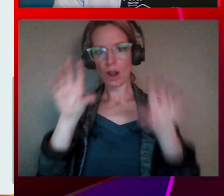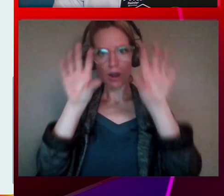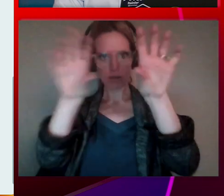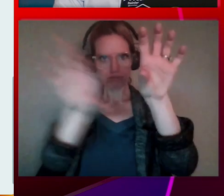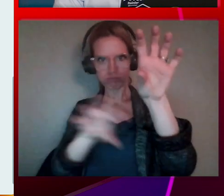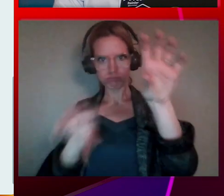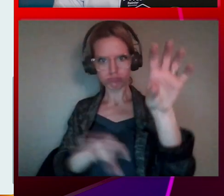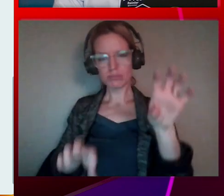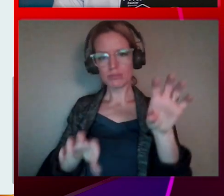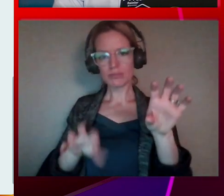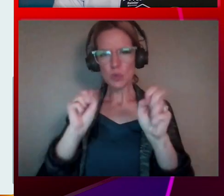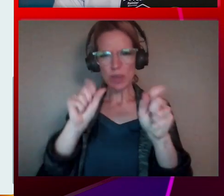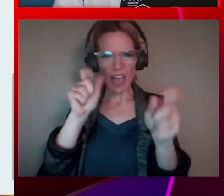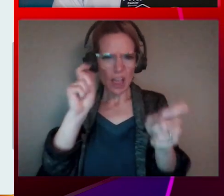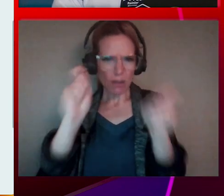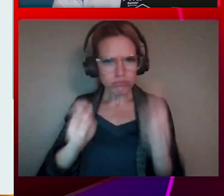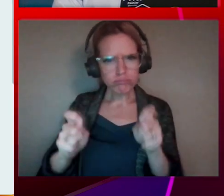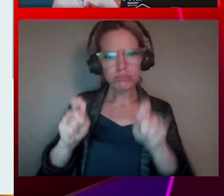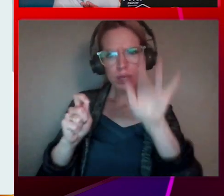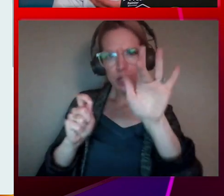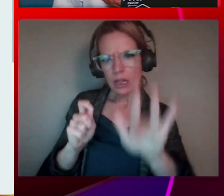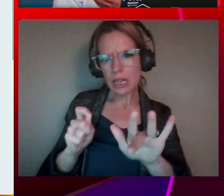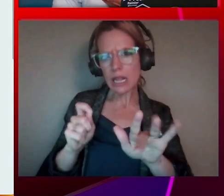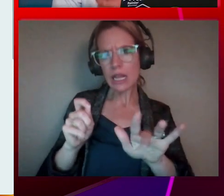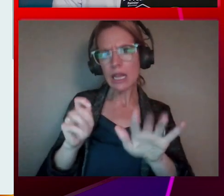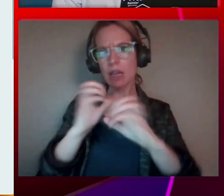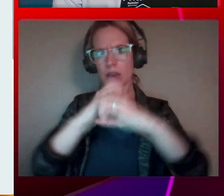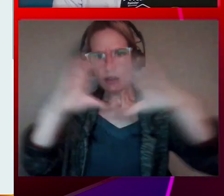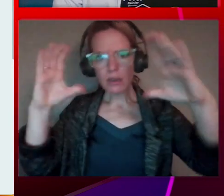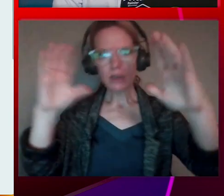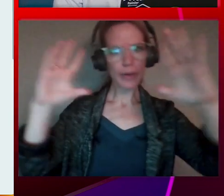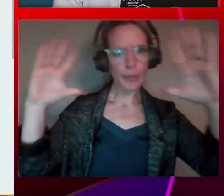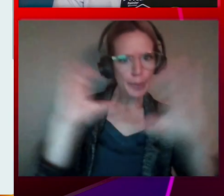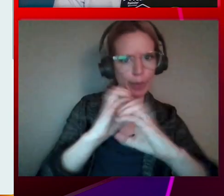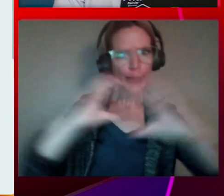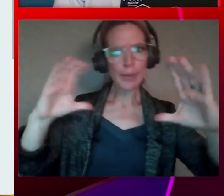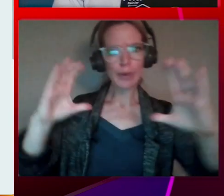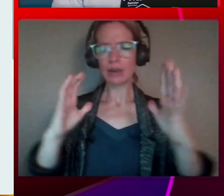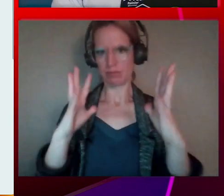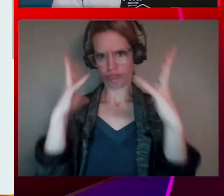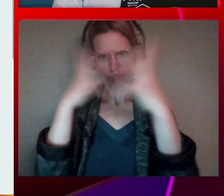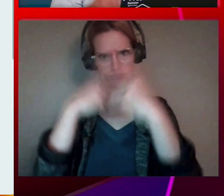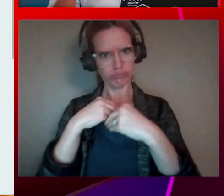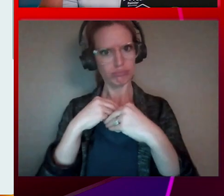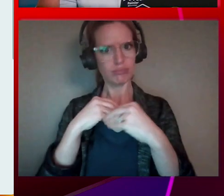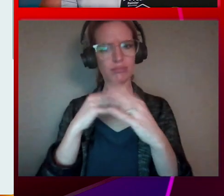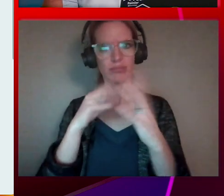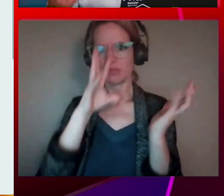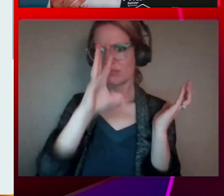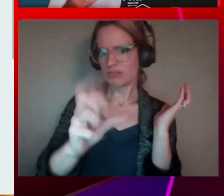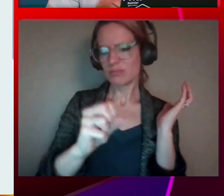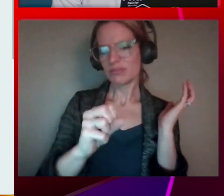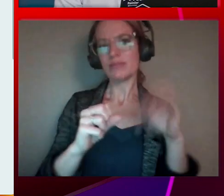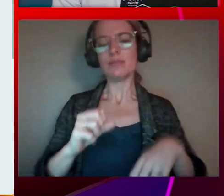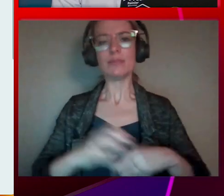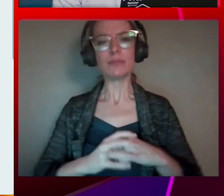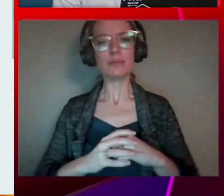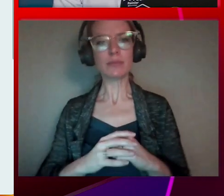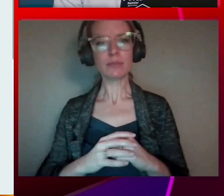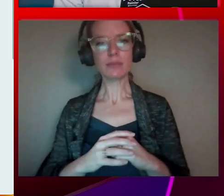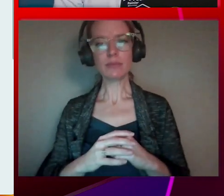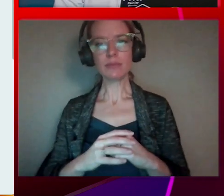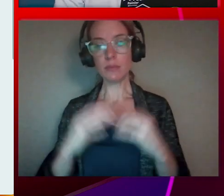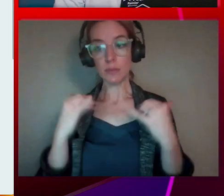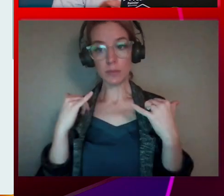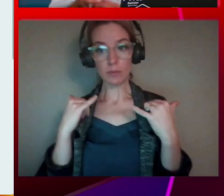tabular data. You can scroll through it. And it's visually appealing. Yep. Looks beautiful. So let's imagine now you're getting